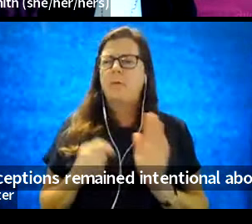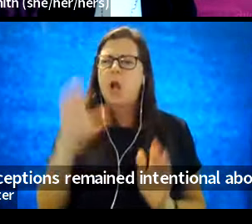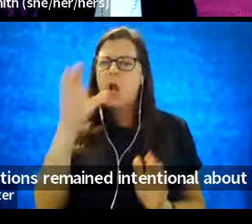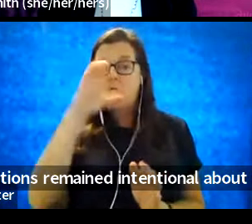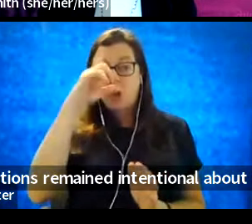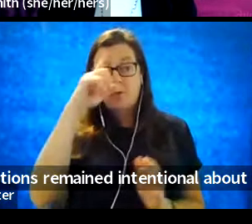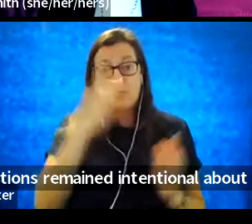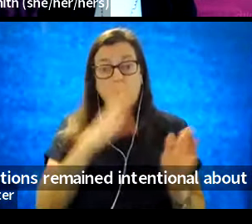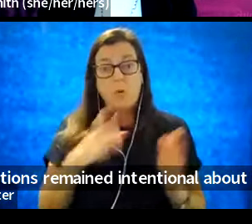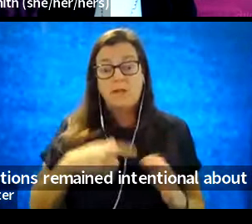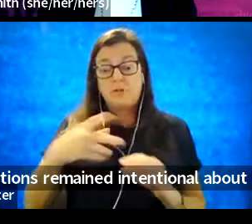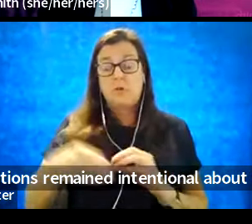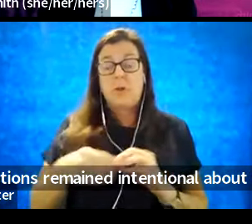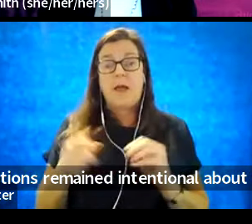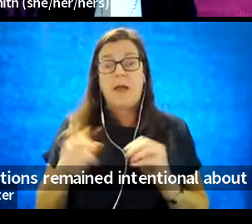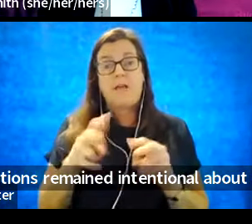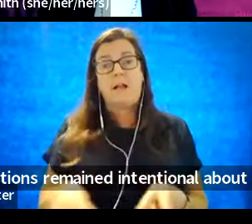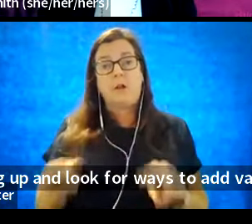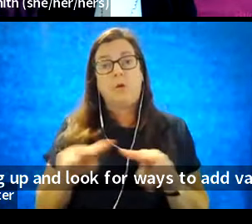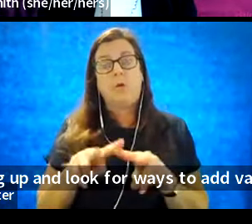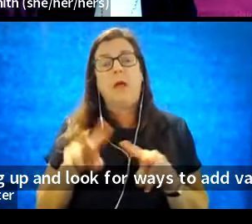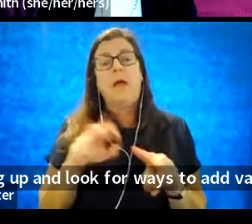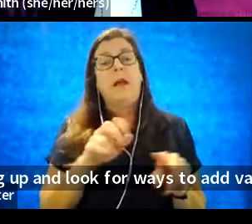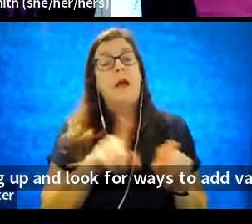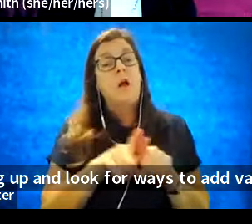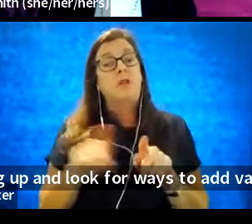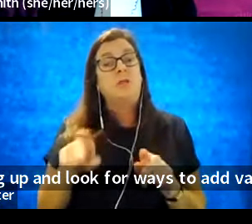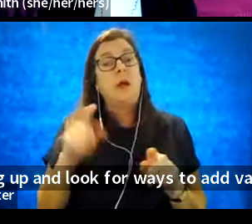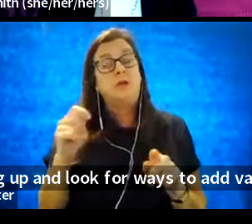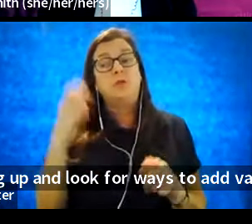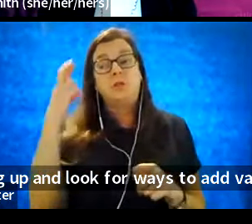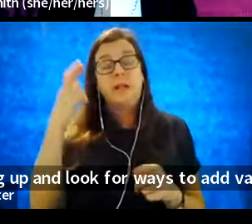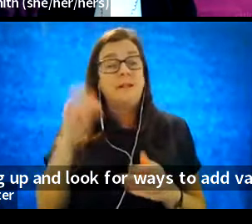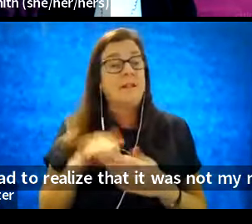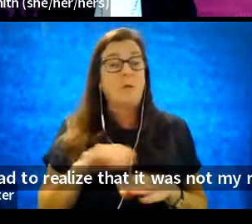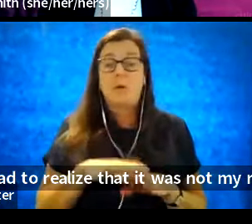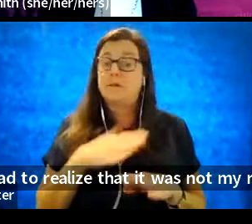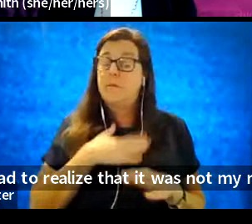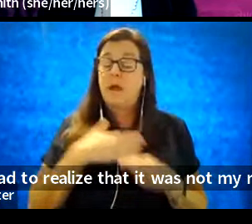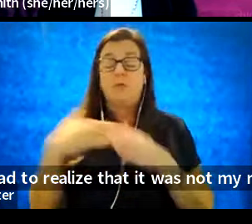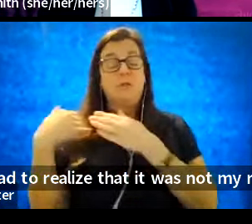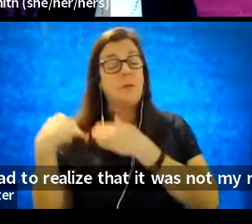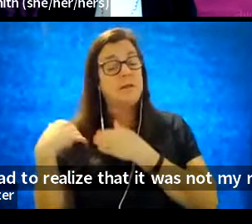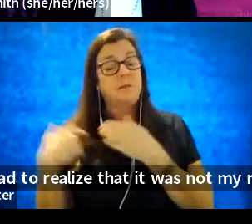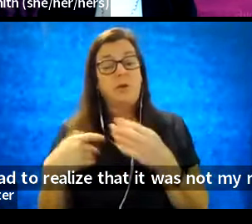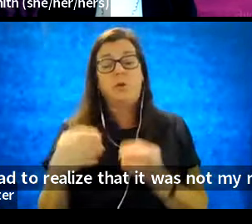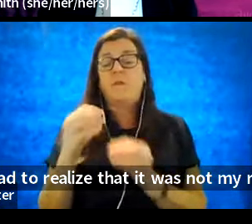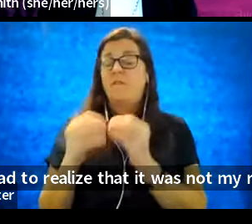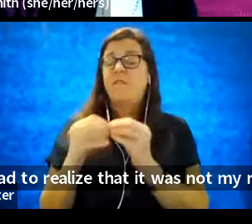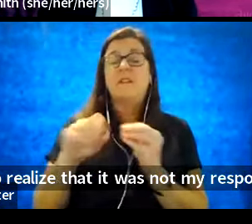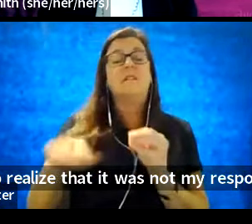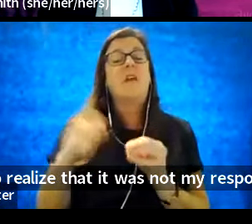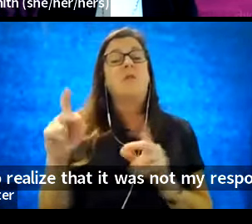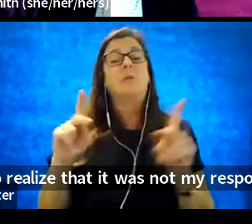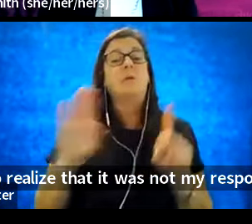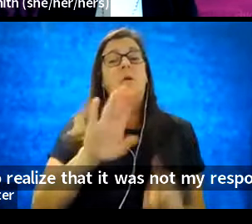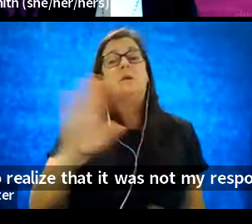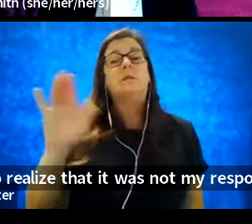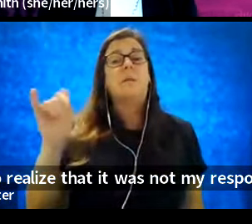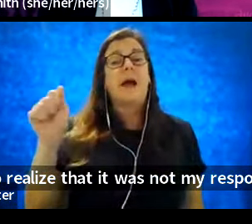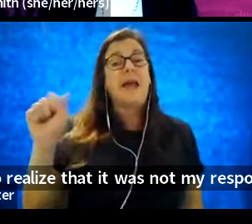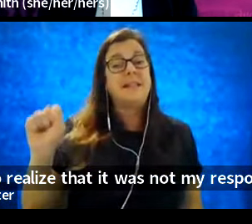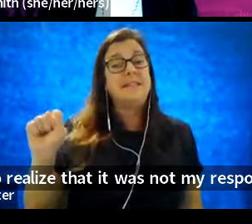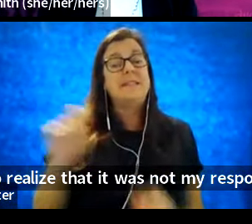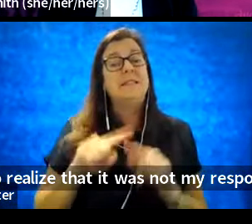ways to add value. I also had to realize that it was not my responsibility to fix others' biases, but